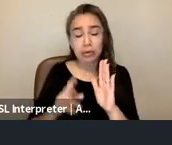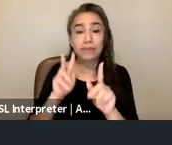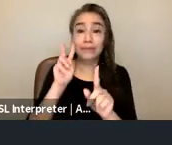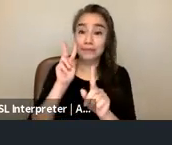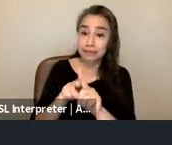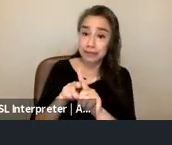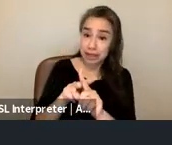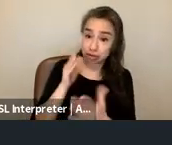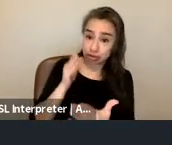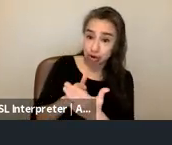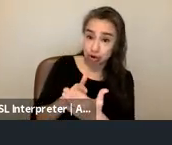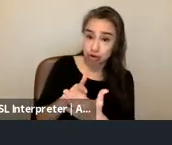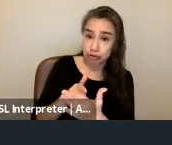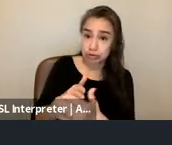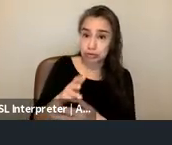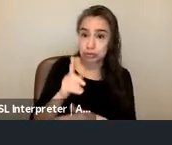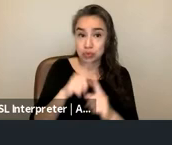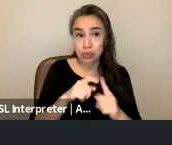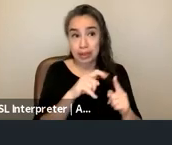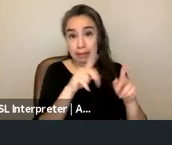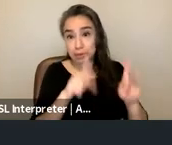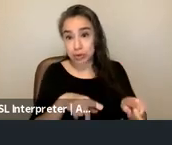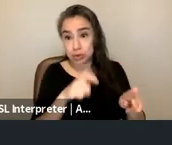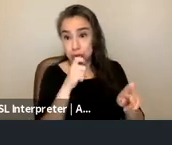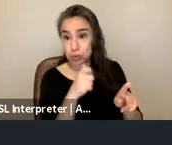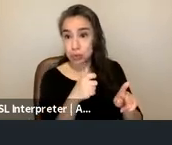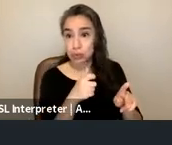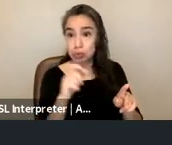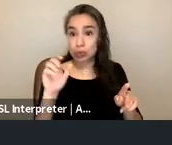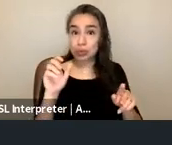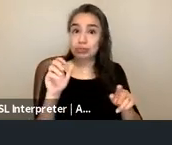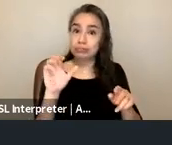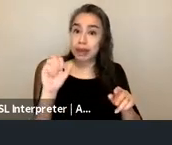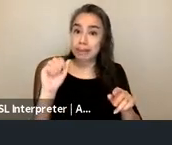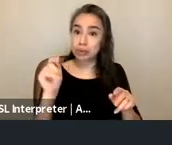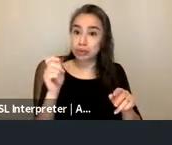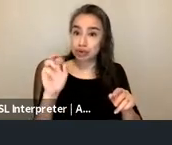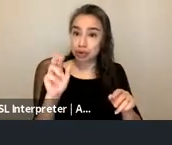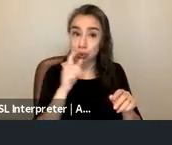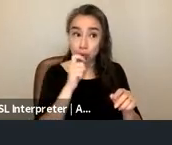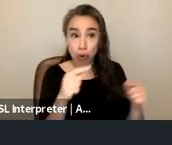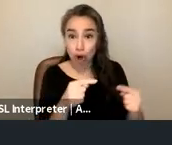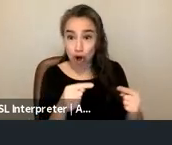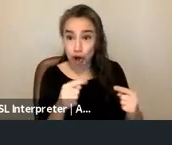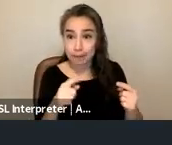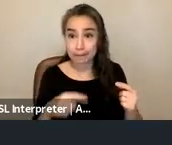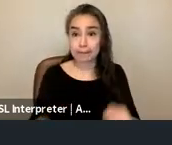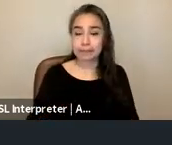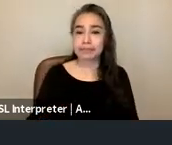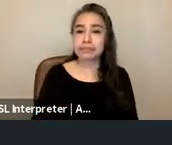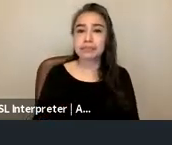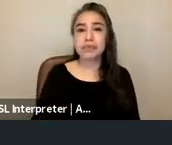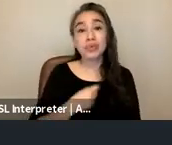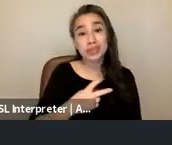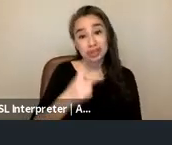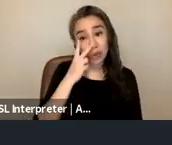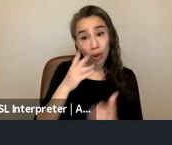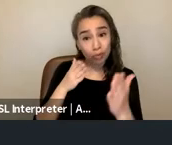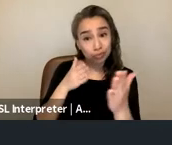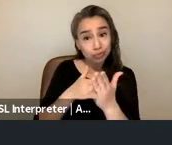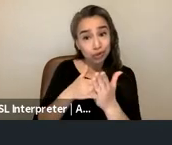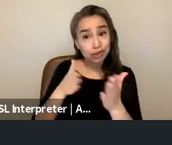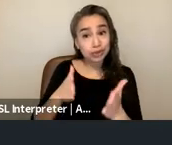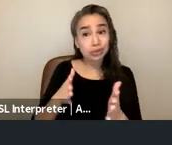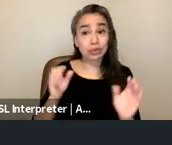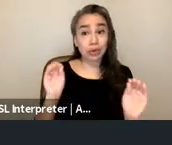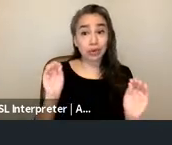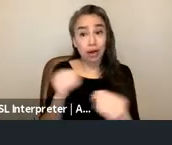charges against the person abusing or harming them further in some communities we saw that prosecutors offices created things like